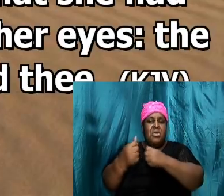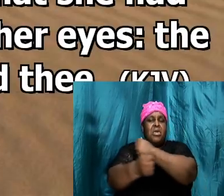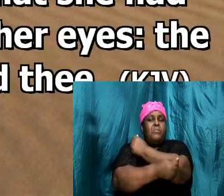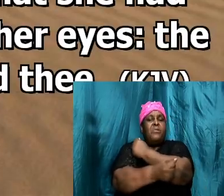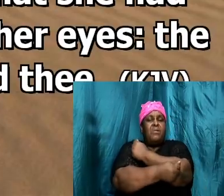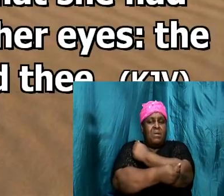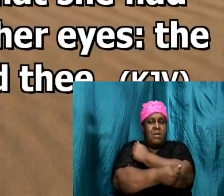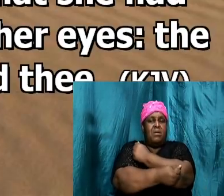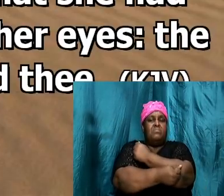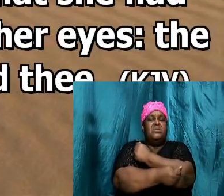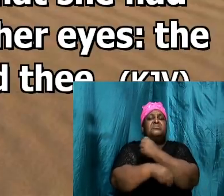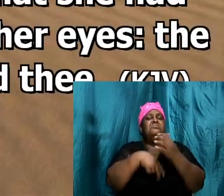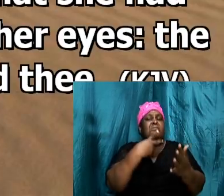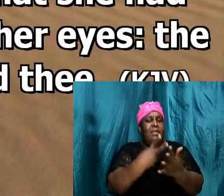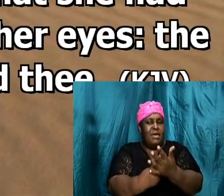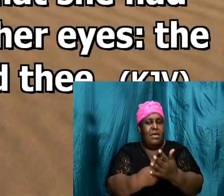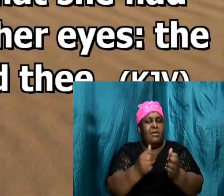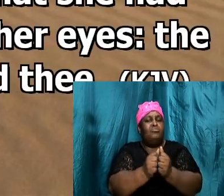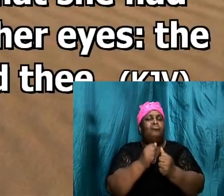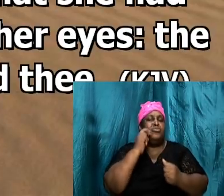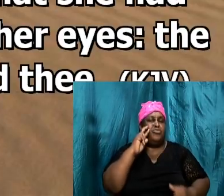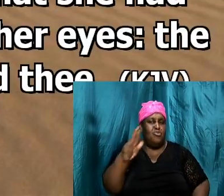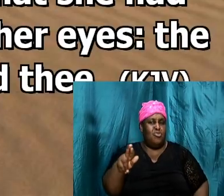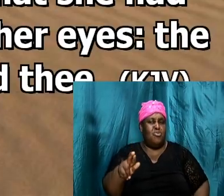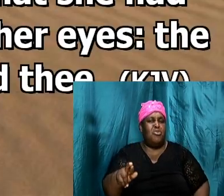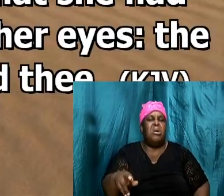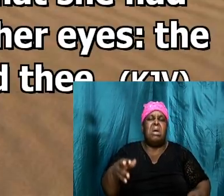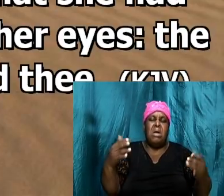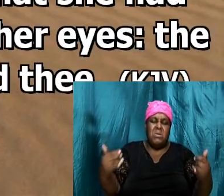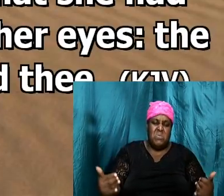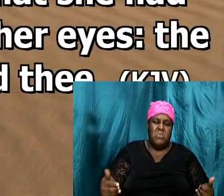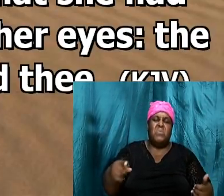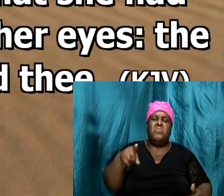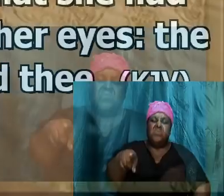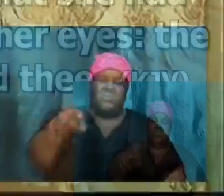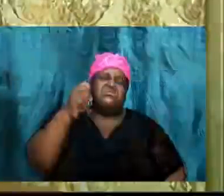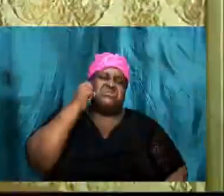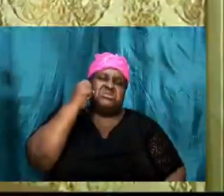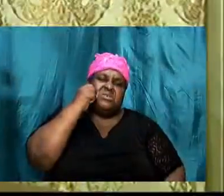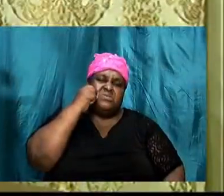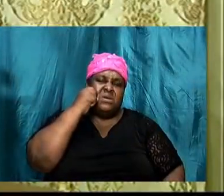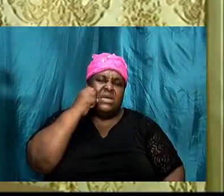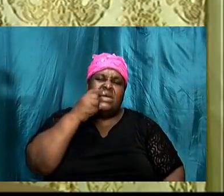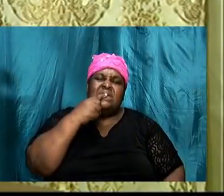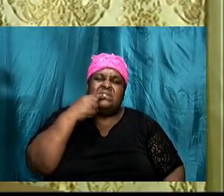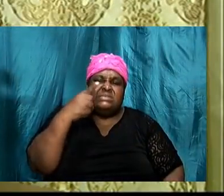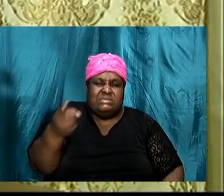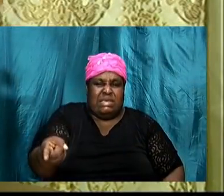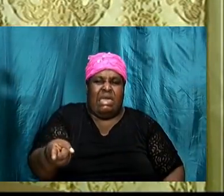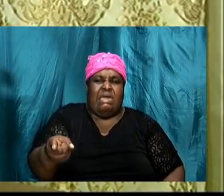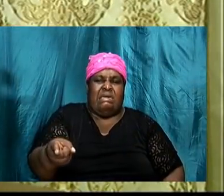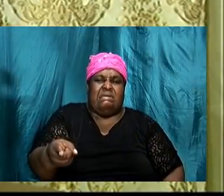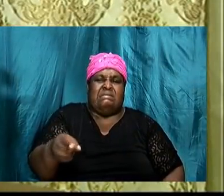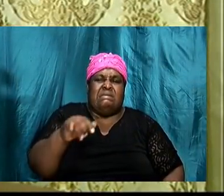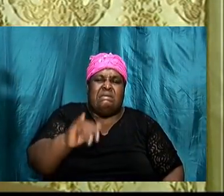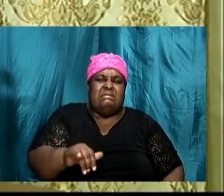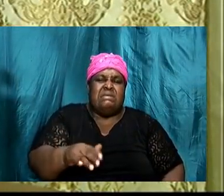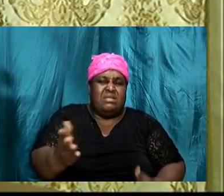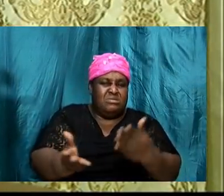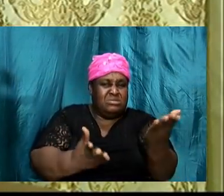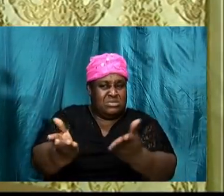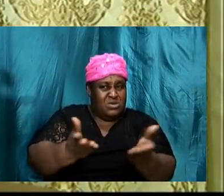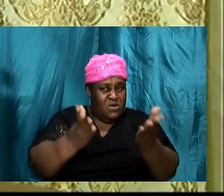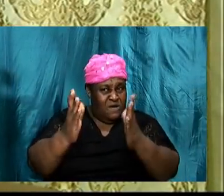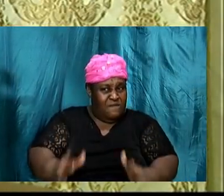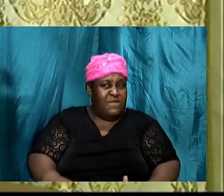anything else and now you are saying that she despised you work it out as best as possible I